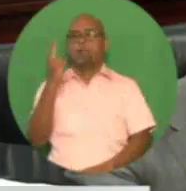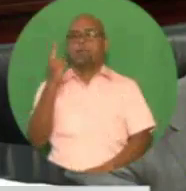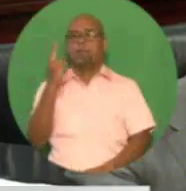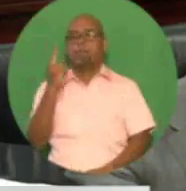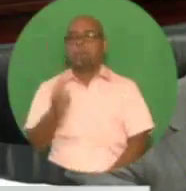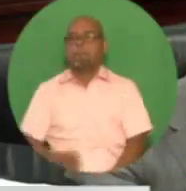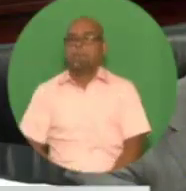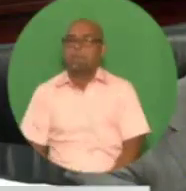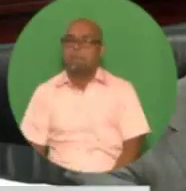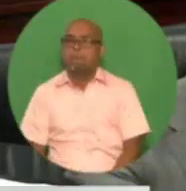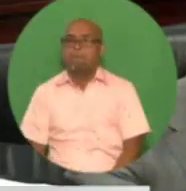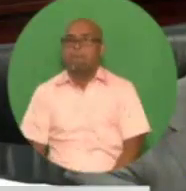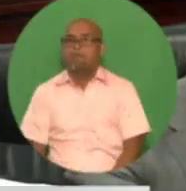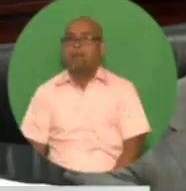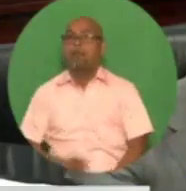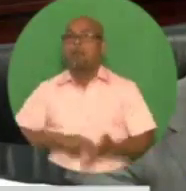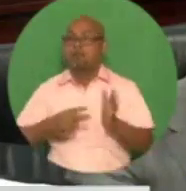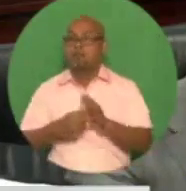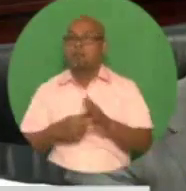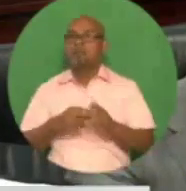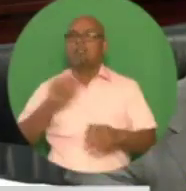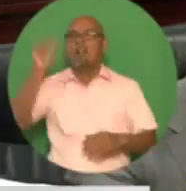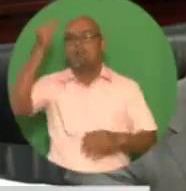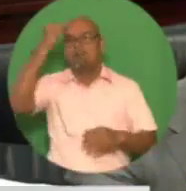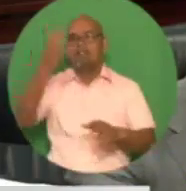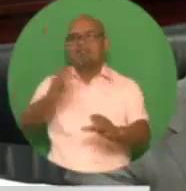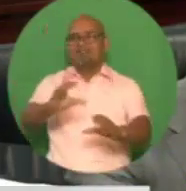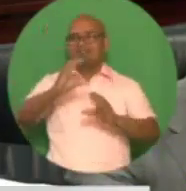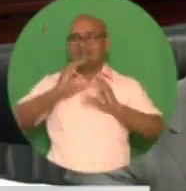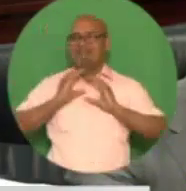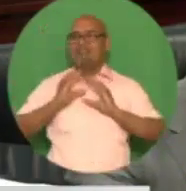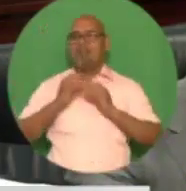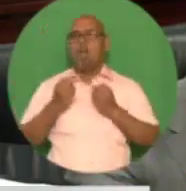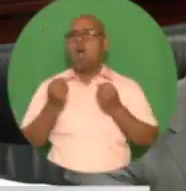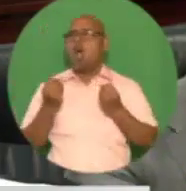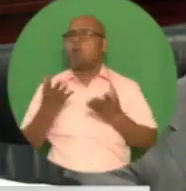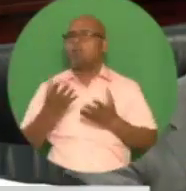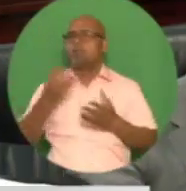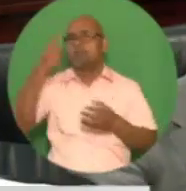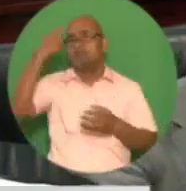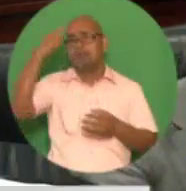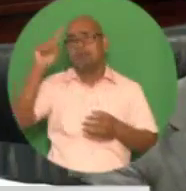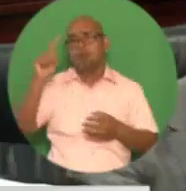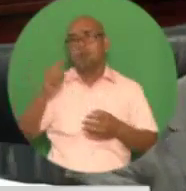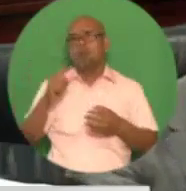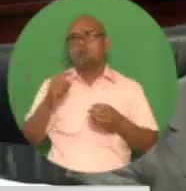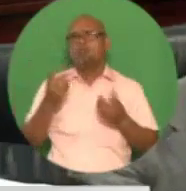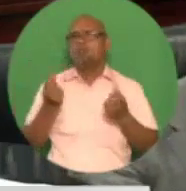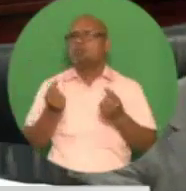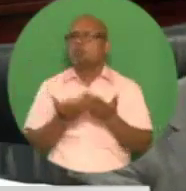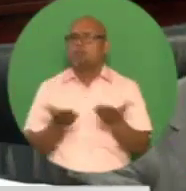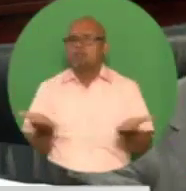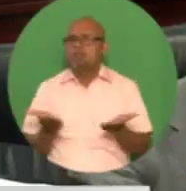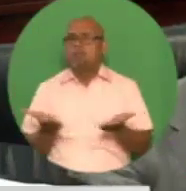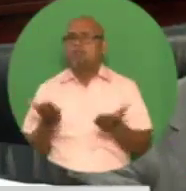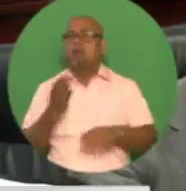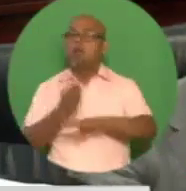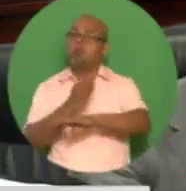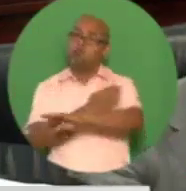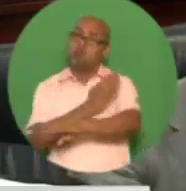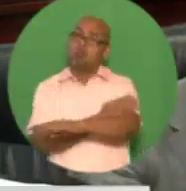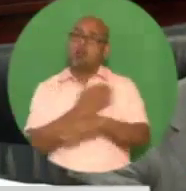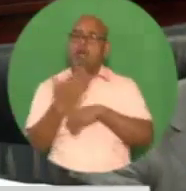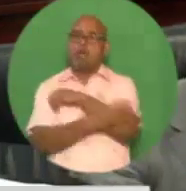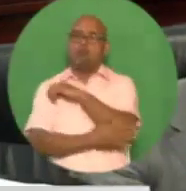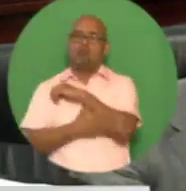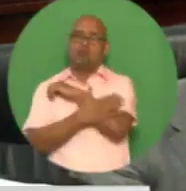as a source for capital-raising public and private activities. Madam Speaker, in each year during the tenor of the National Investment